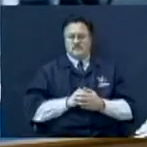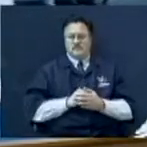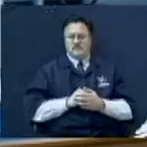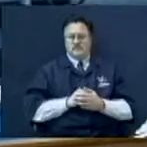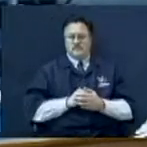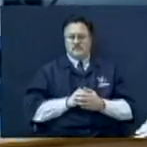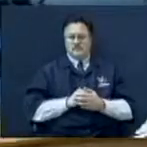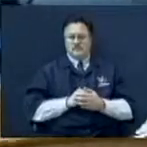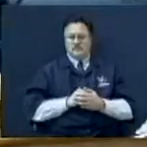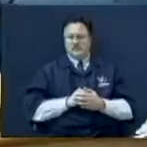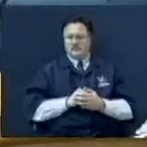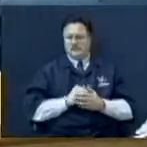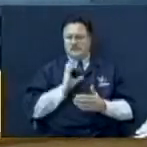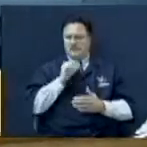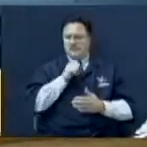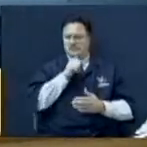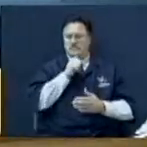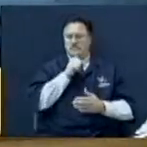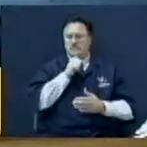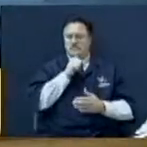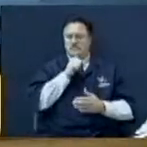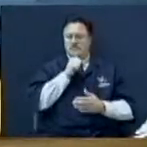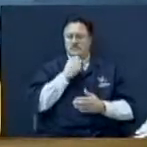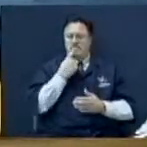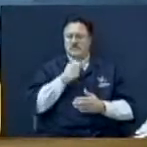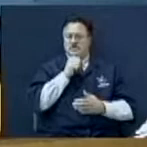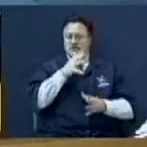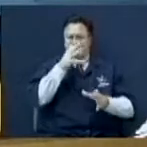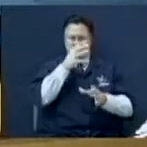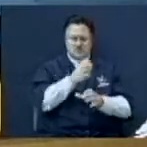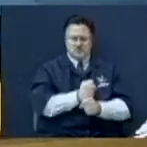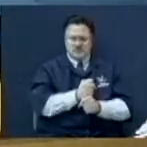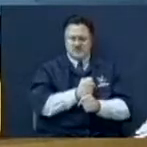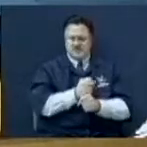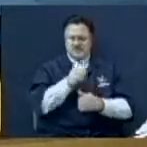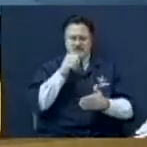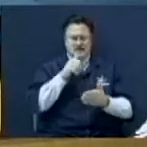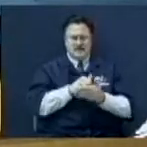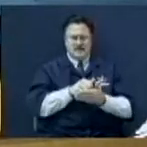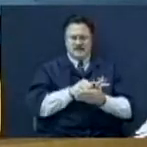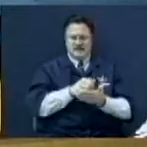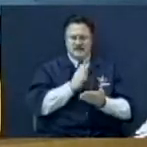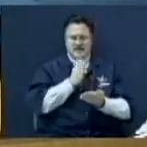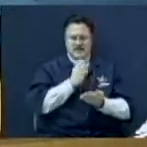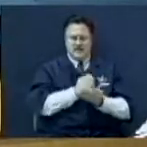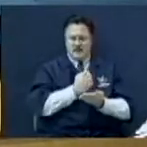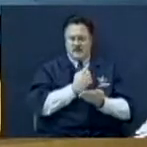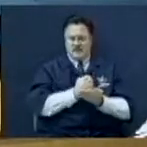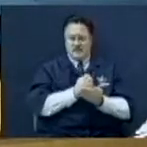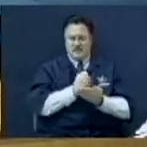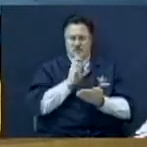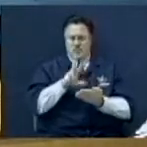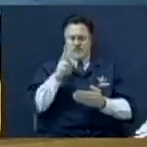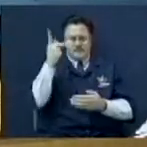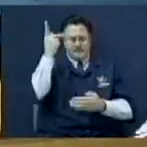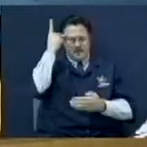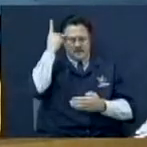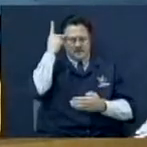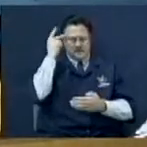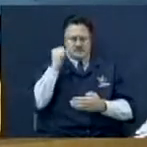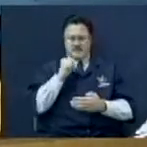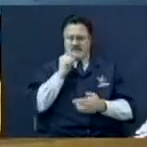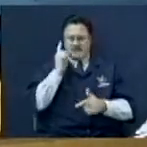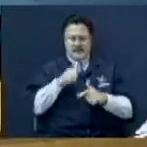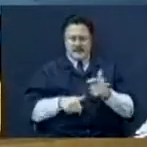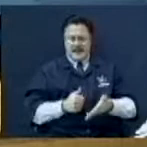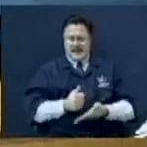I would tell you not to trust in the economy. That's not going to secure you. I don't trust in politicians. They sure won't secure you.